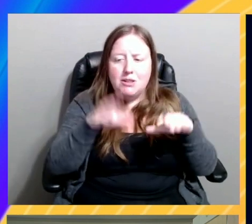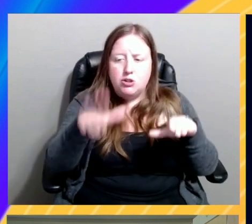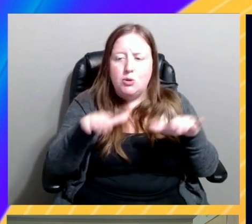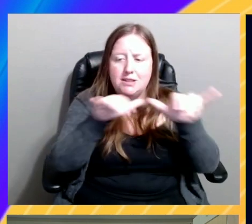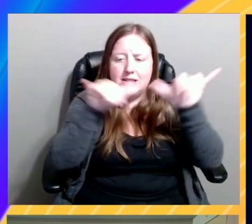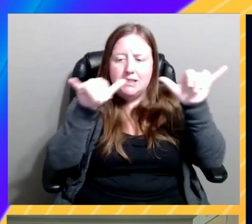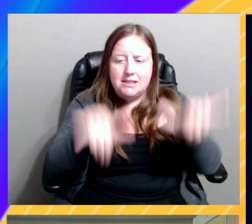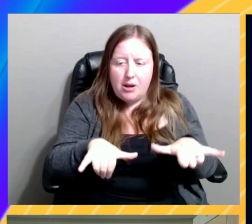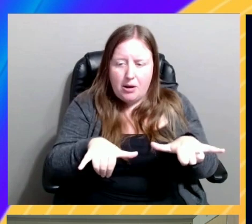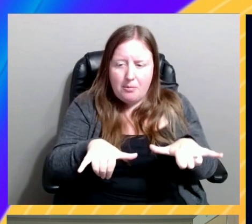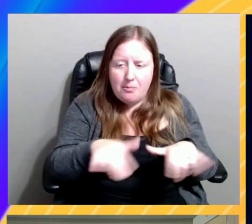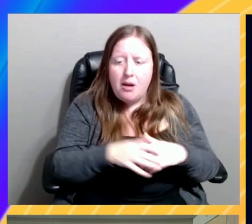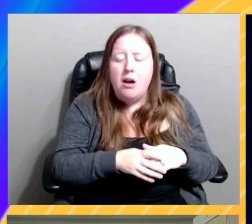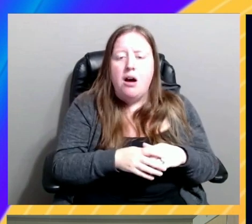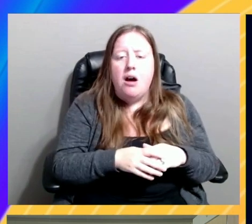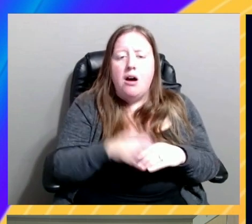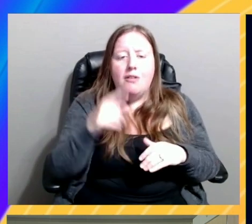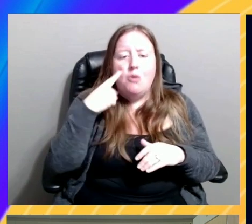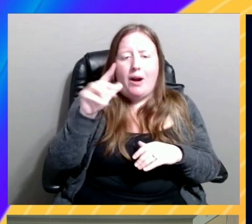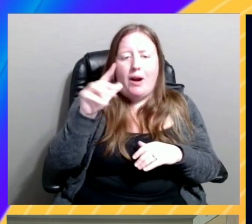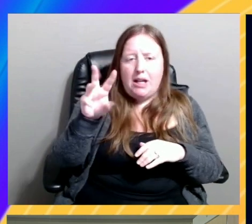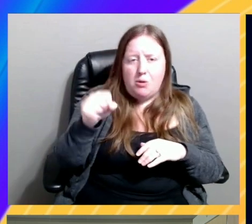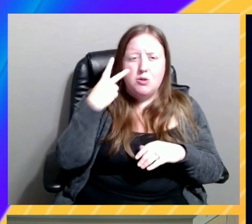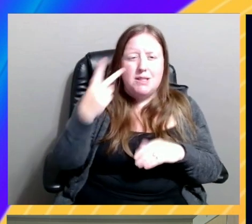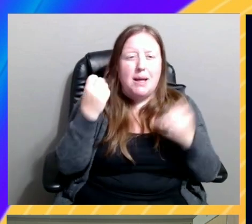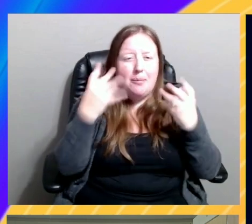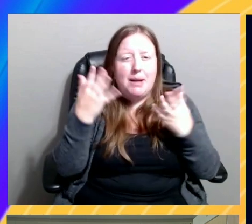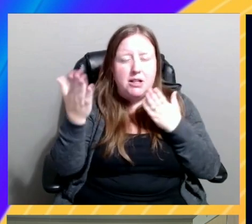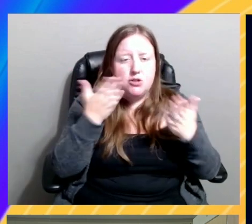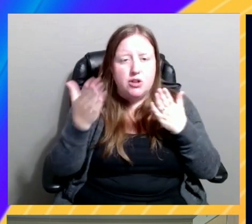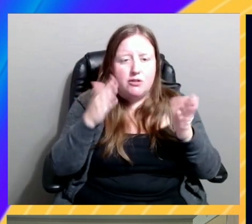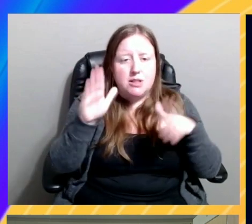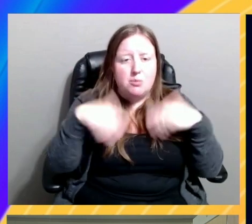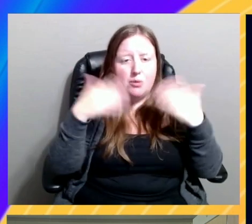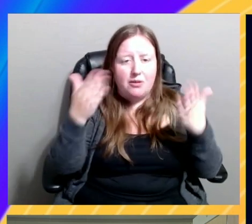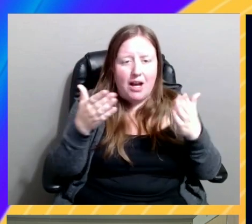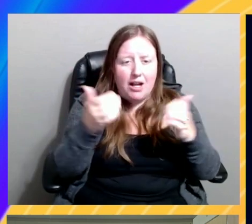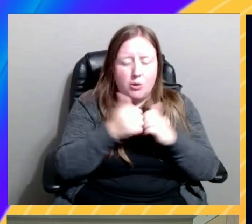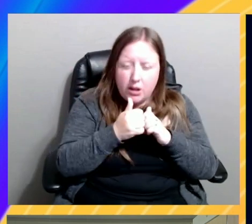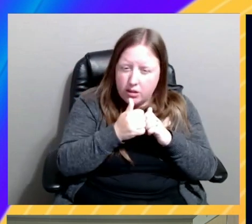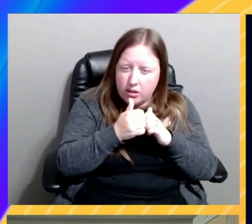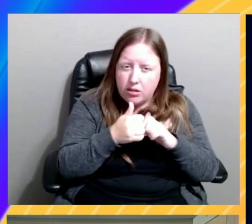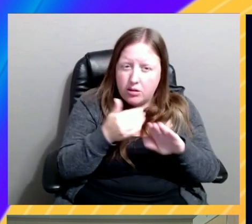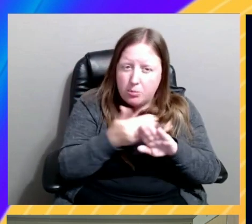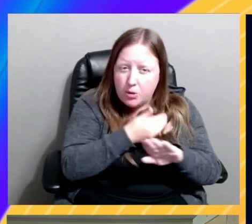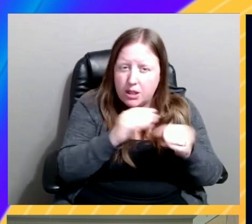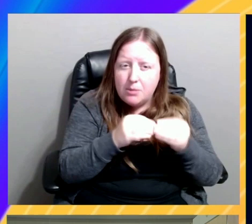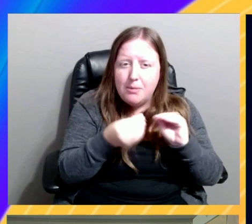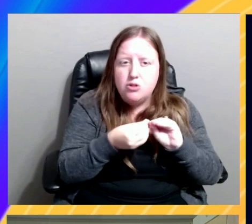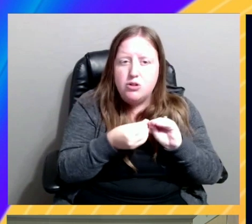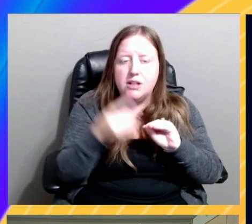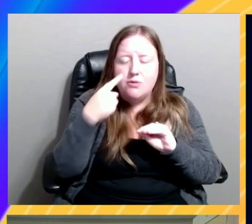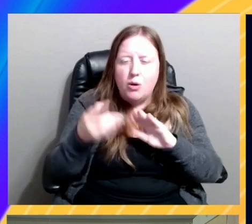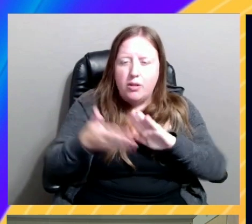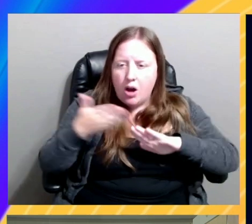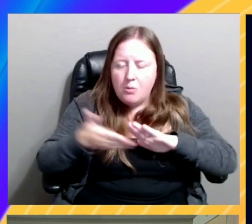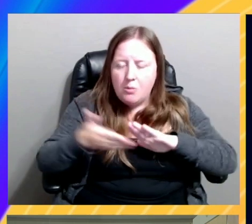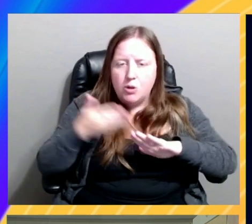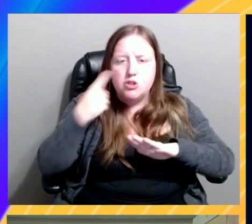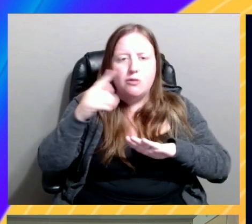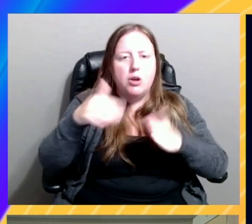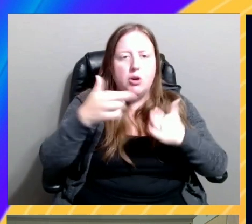you've used AWS, you've probably seen that many services provide you with free metrics, right, to view the operational health of your resource, like